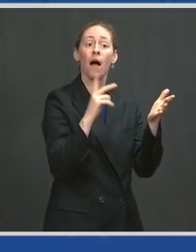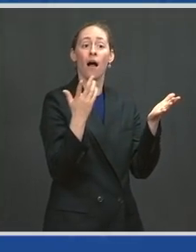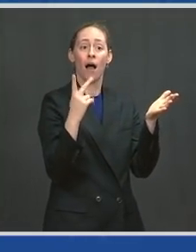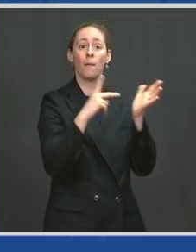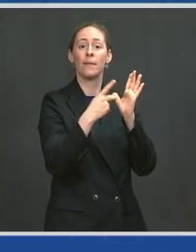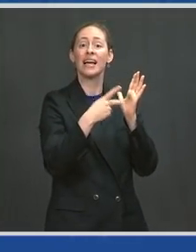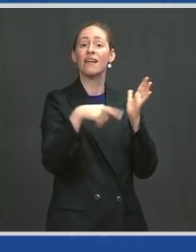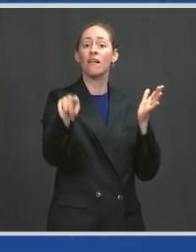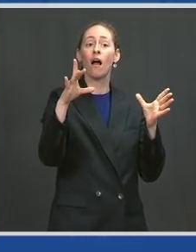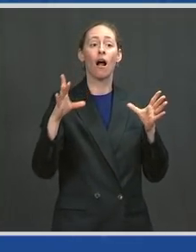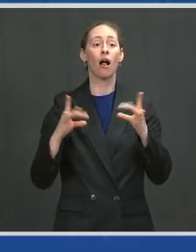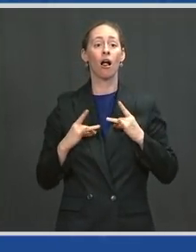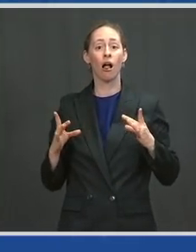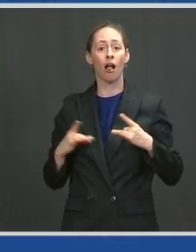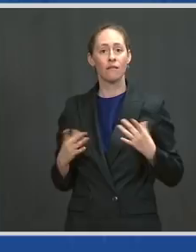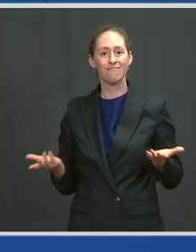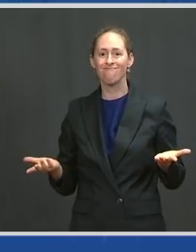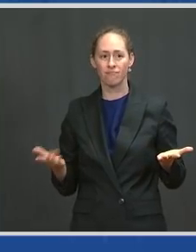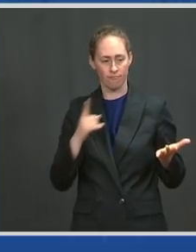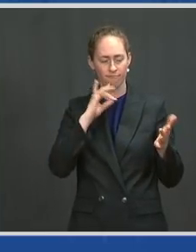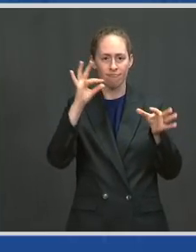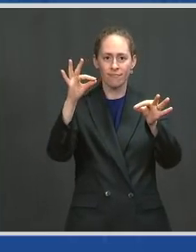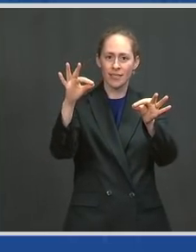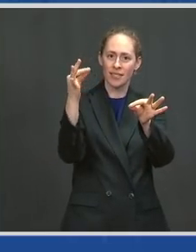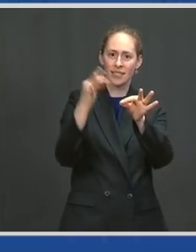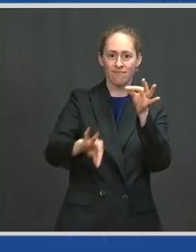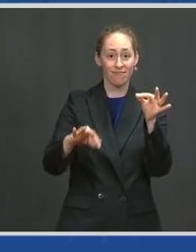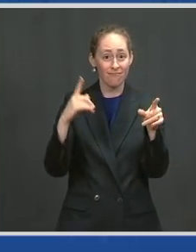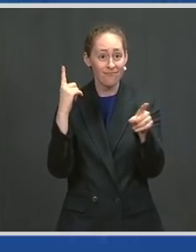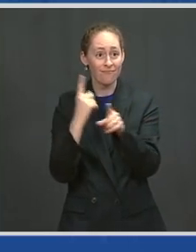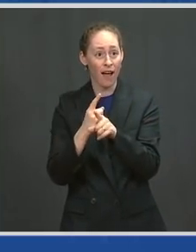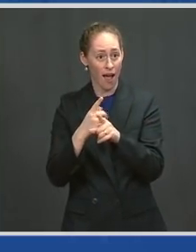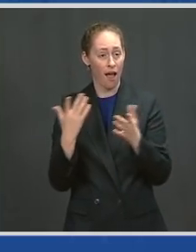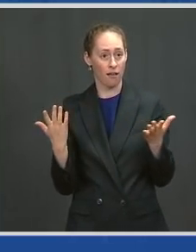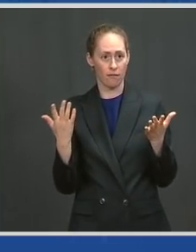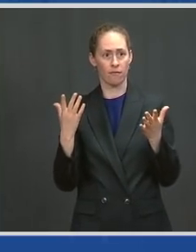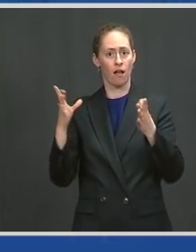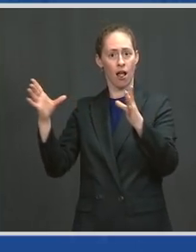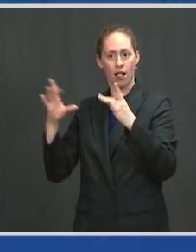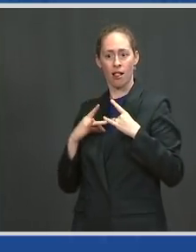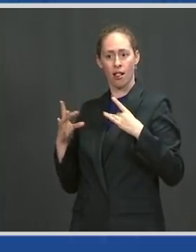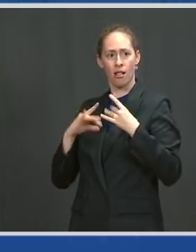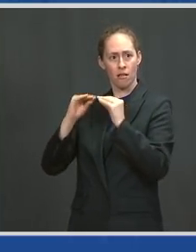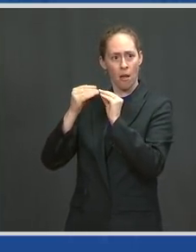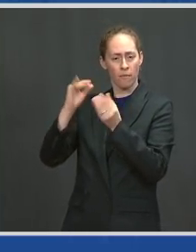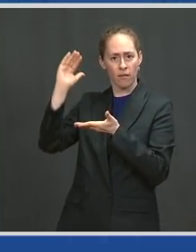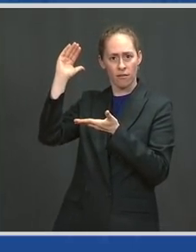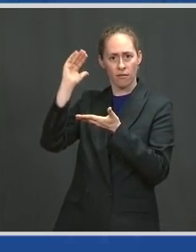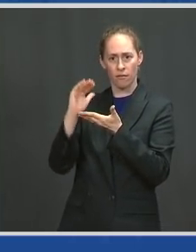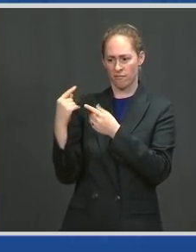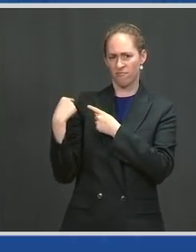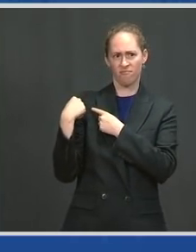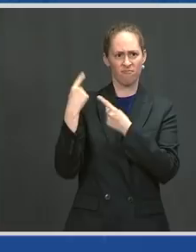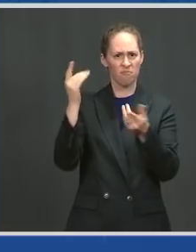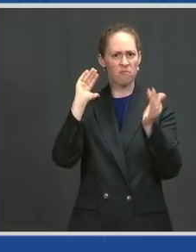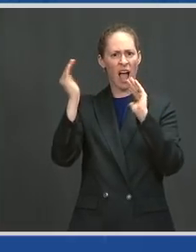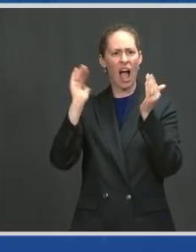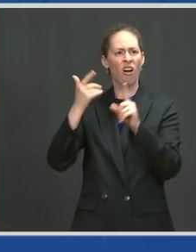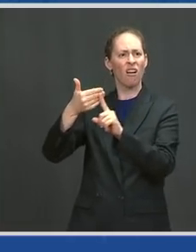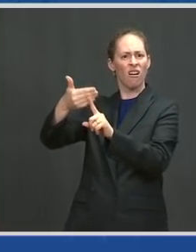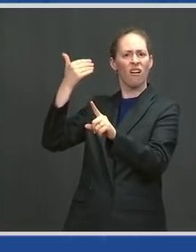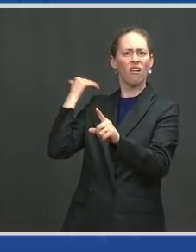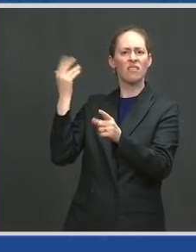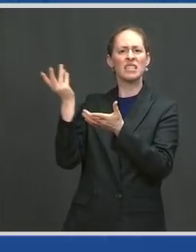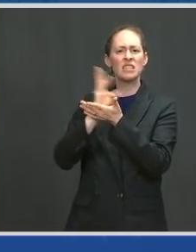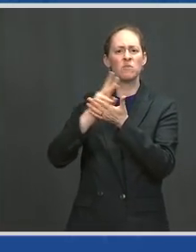very simple math. Our case counts have been dropping for weeks. Six weeks ago, we had an average of